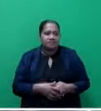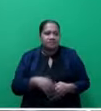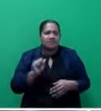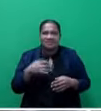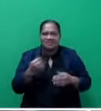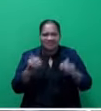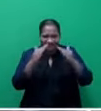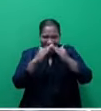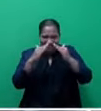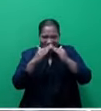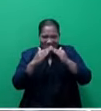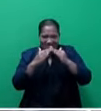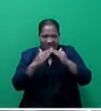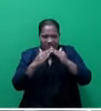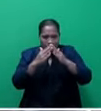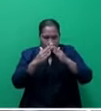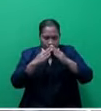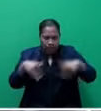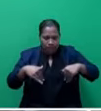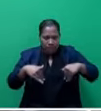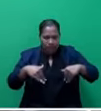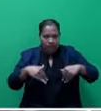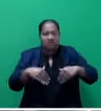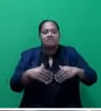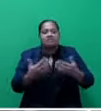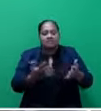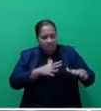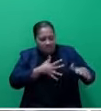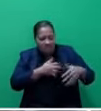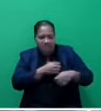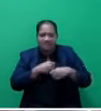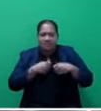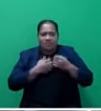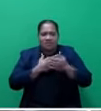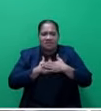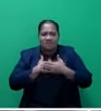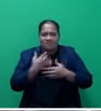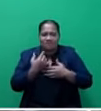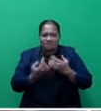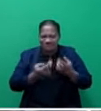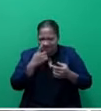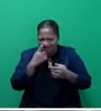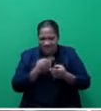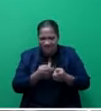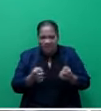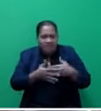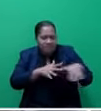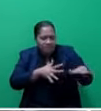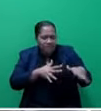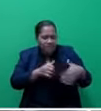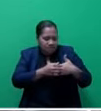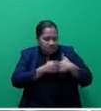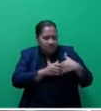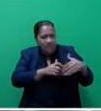fall down, sir. Fear for our loved ones, fear for our safety, fear of